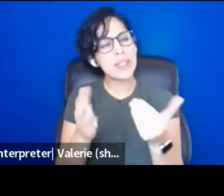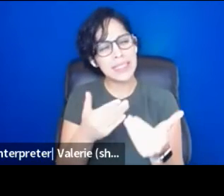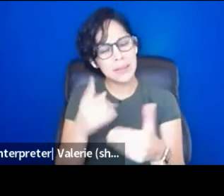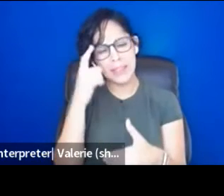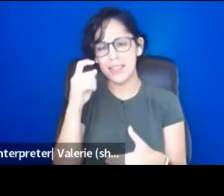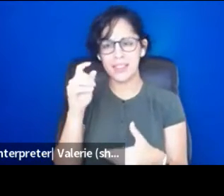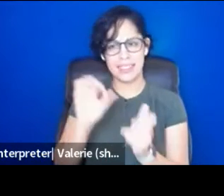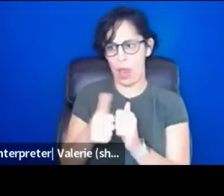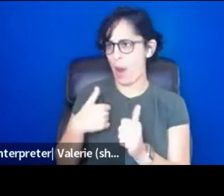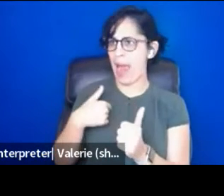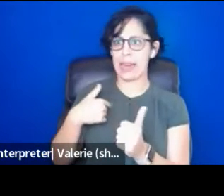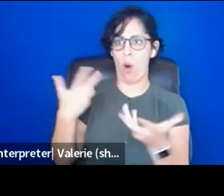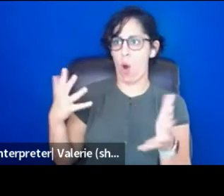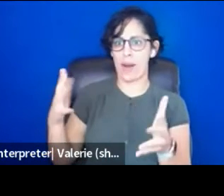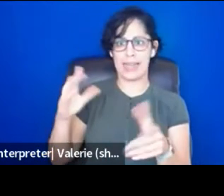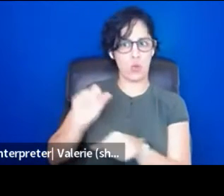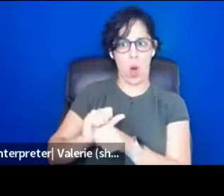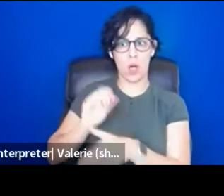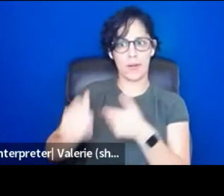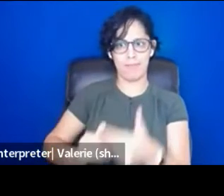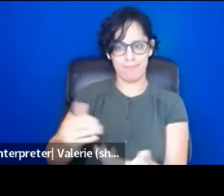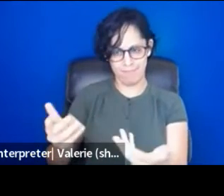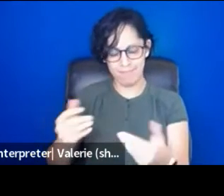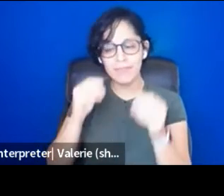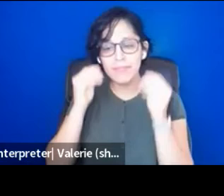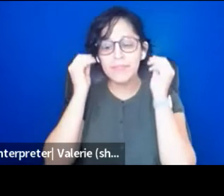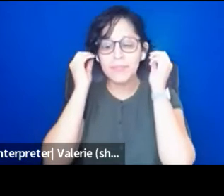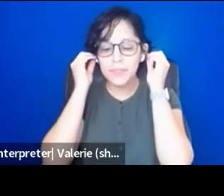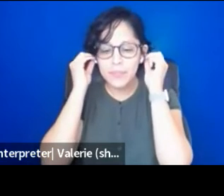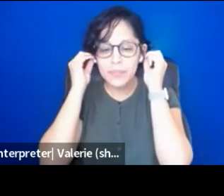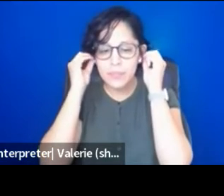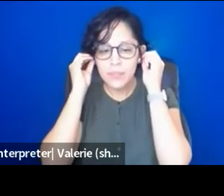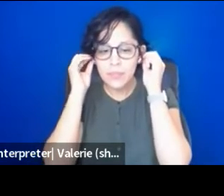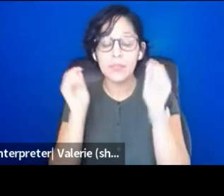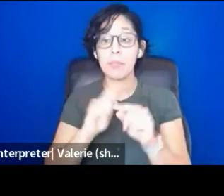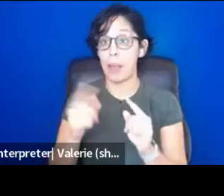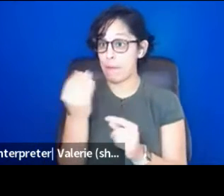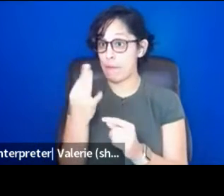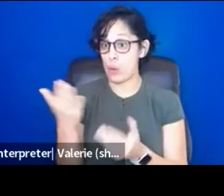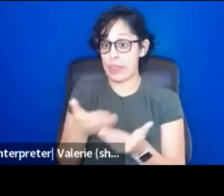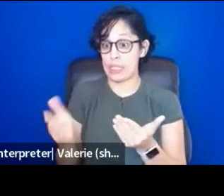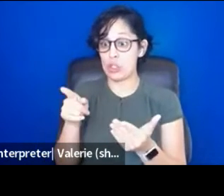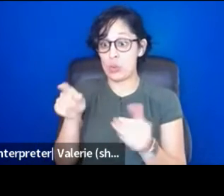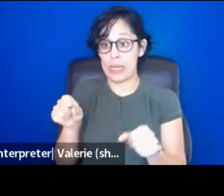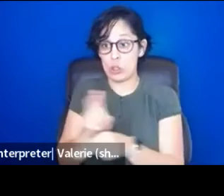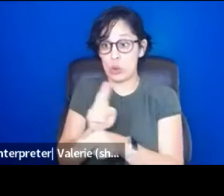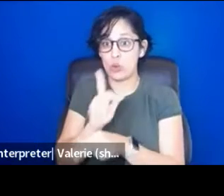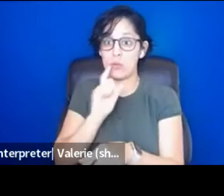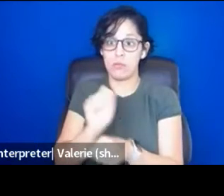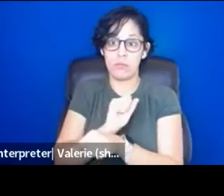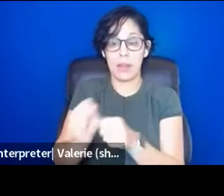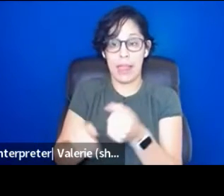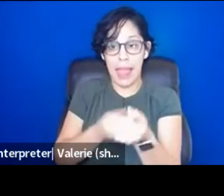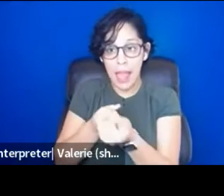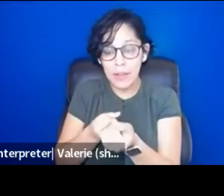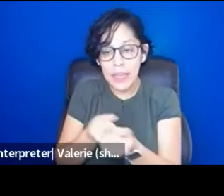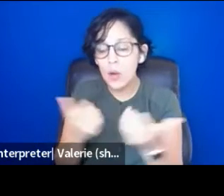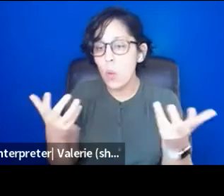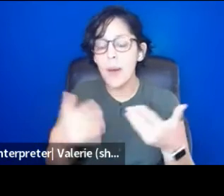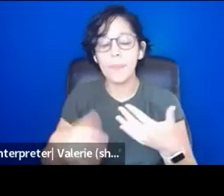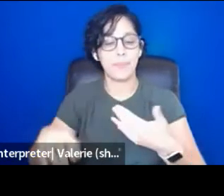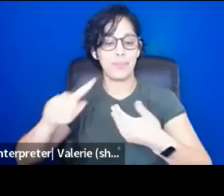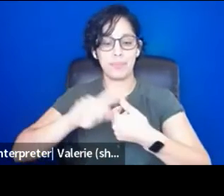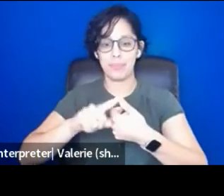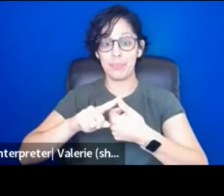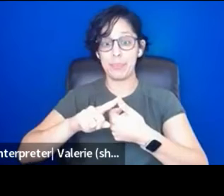I work. I feel, okay, a couple of things you can use to advocate. A, the labor does not